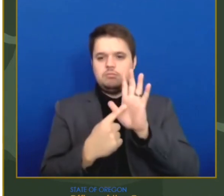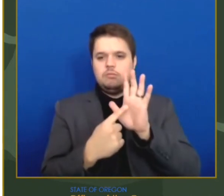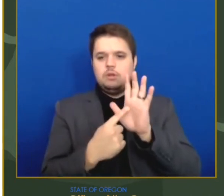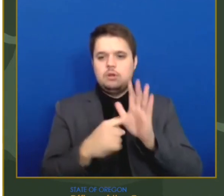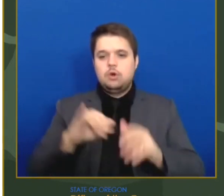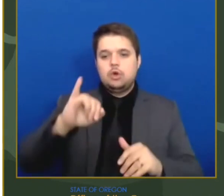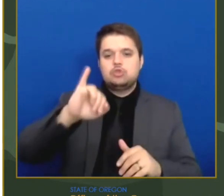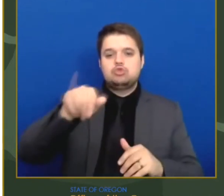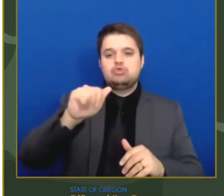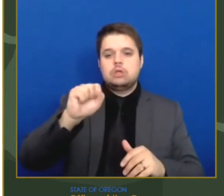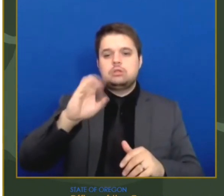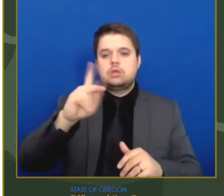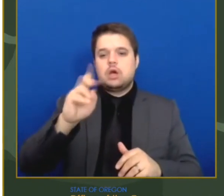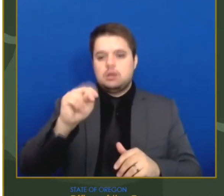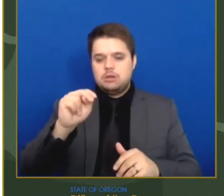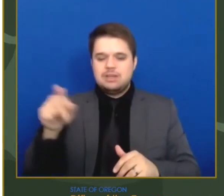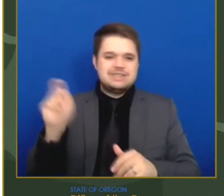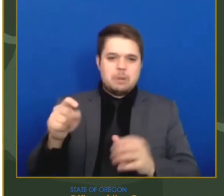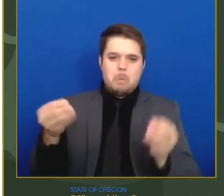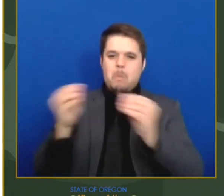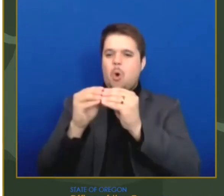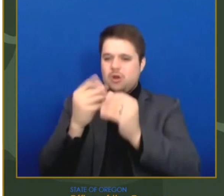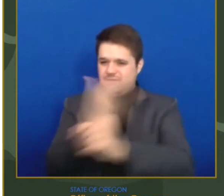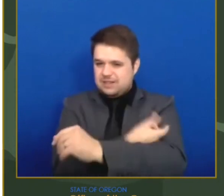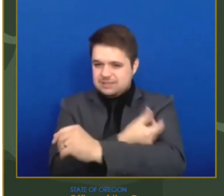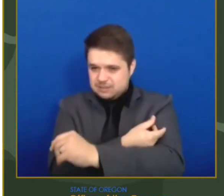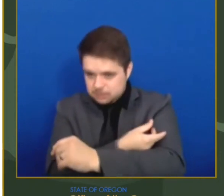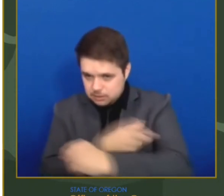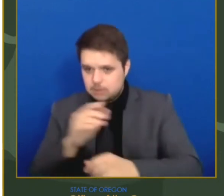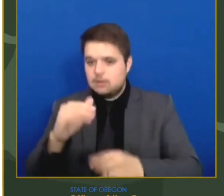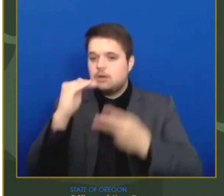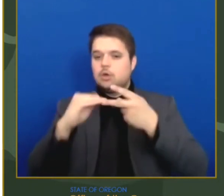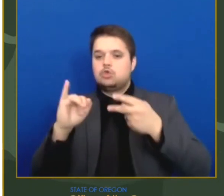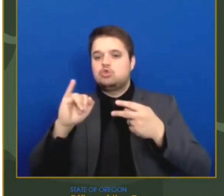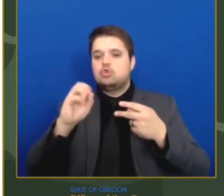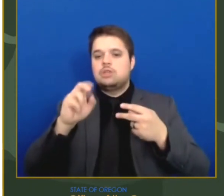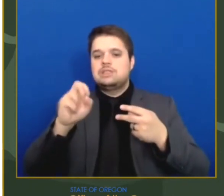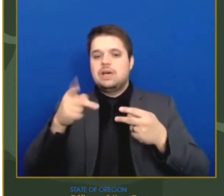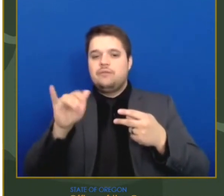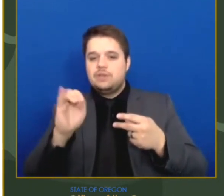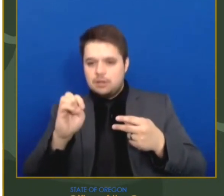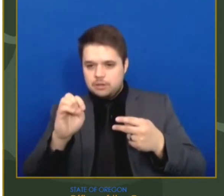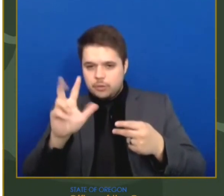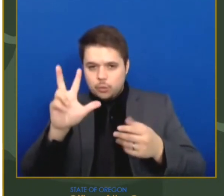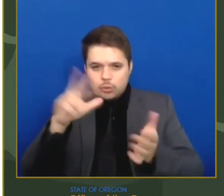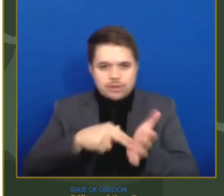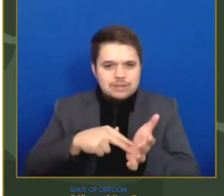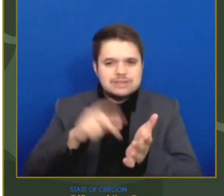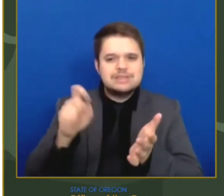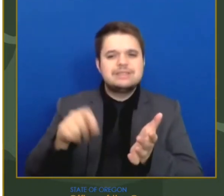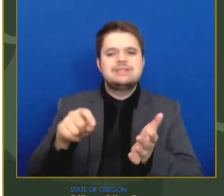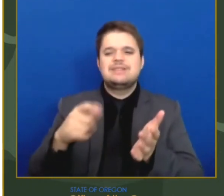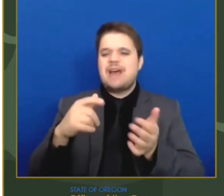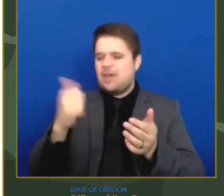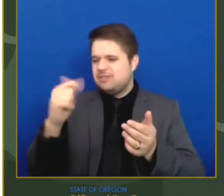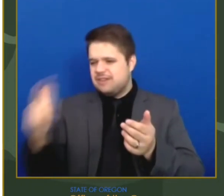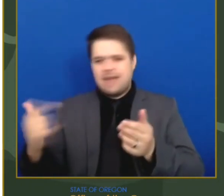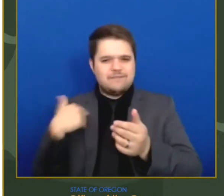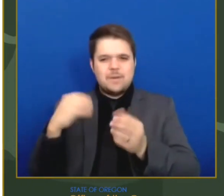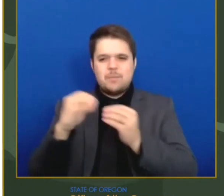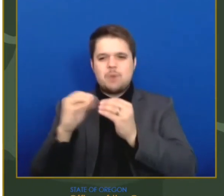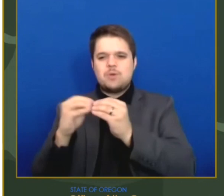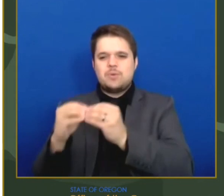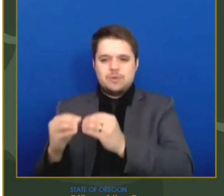and Josephine County, 3,080 doses. In addition, as the governor mentioned, Oregon has essentially finished vaccinating educators.